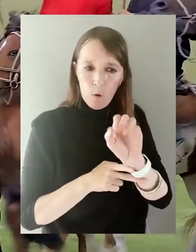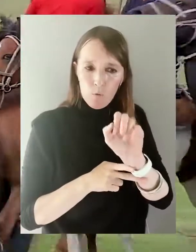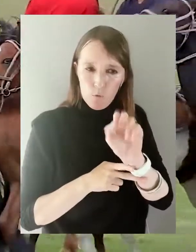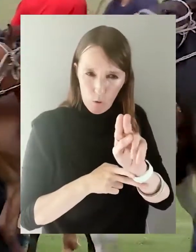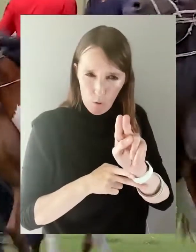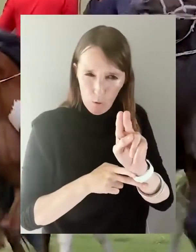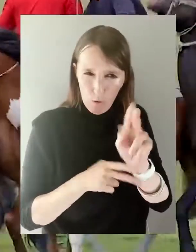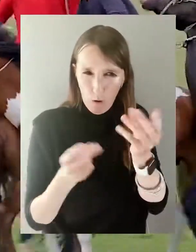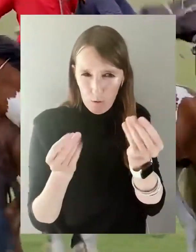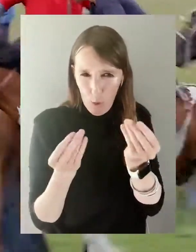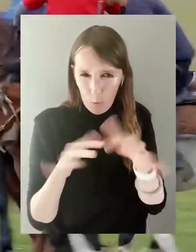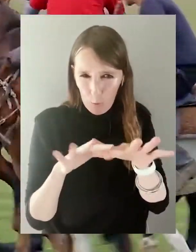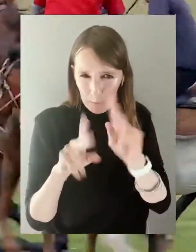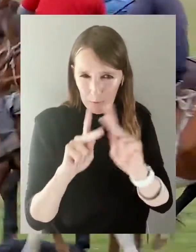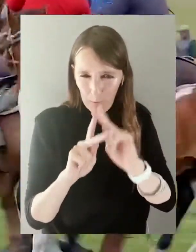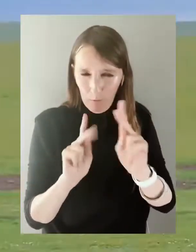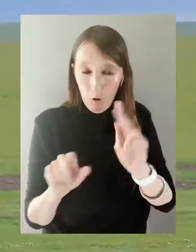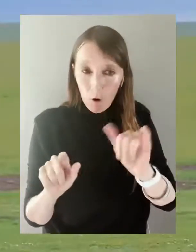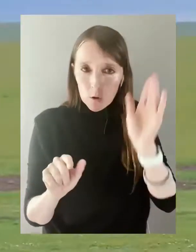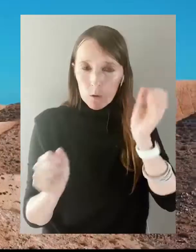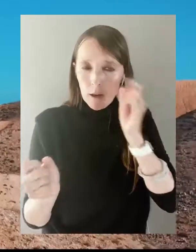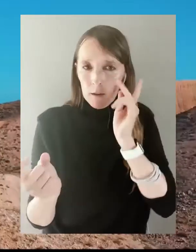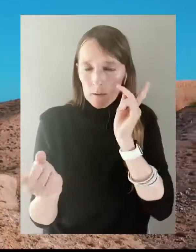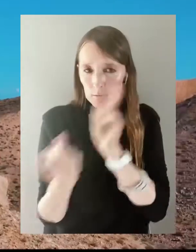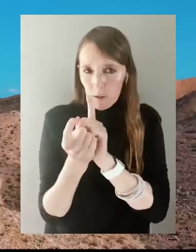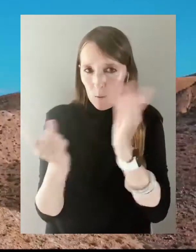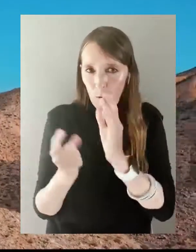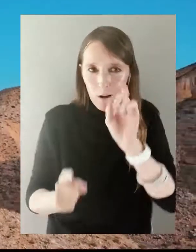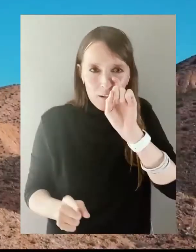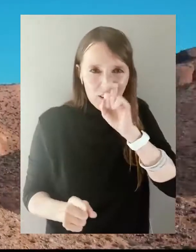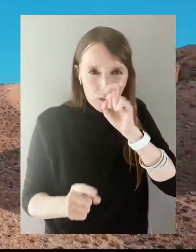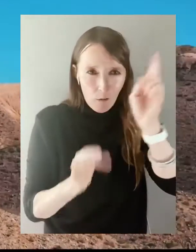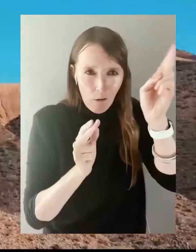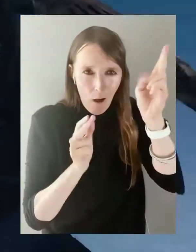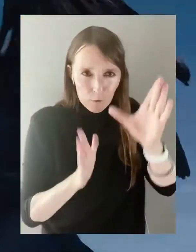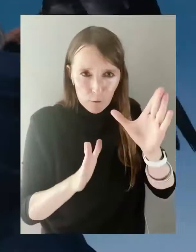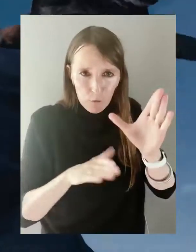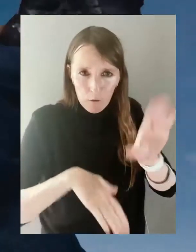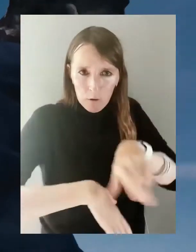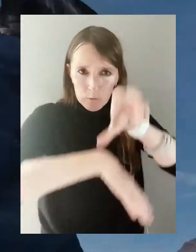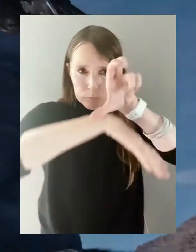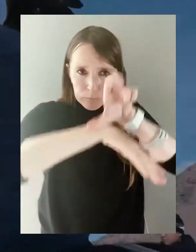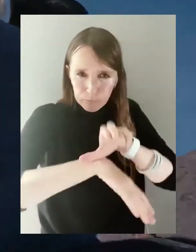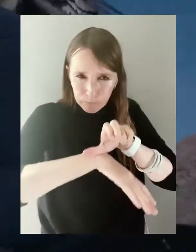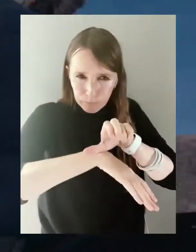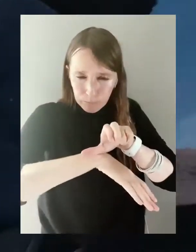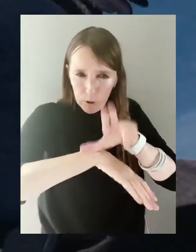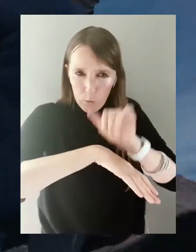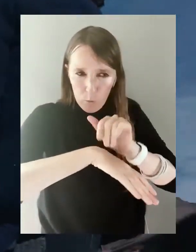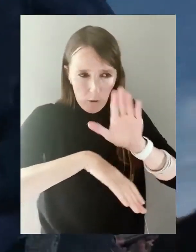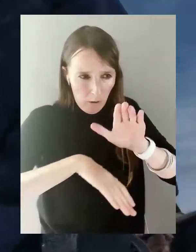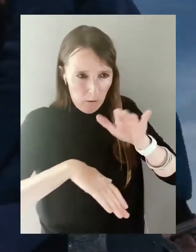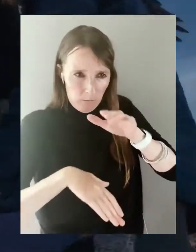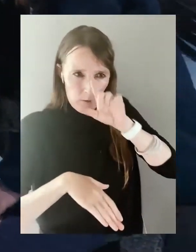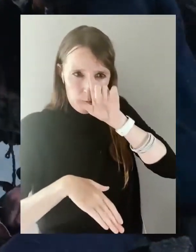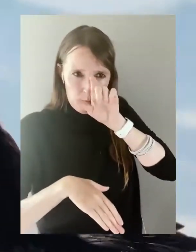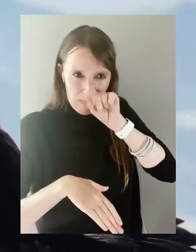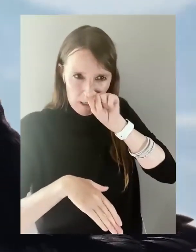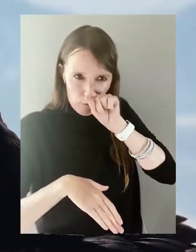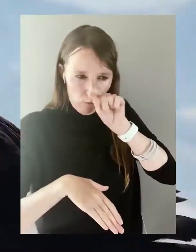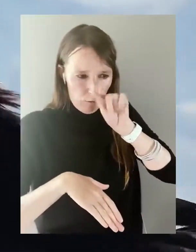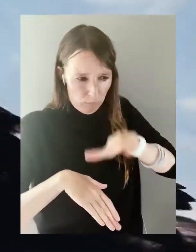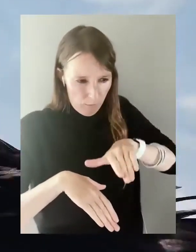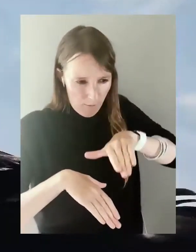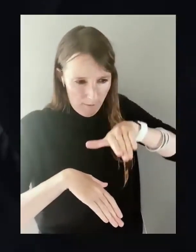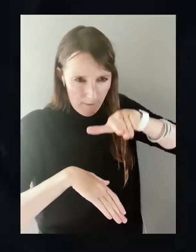Cockborough game played by local people. You will also enjoy a meeting with an eagle hunter. It is one of the most ancient ways